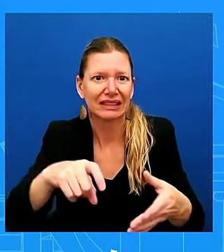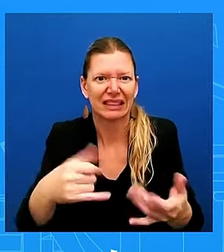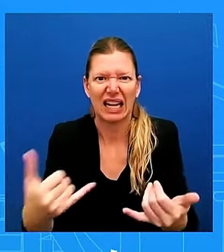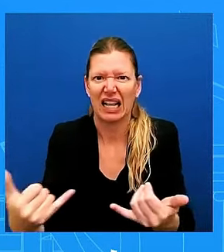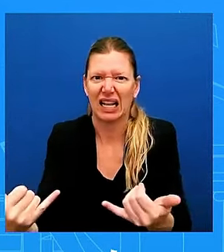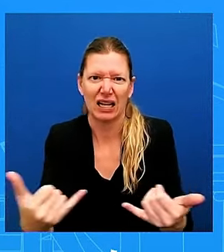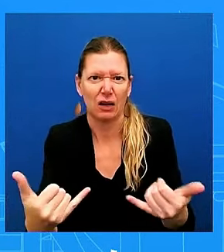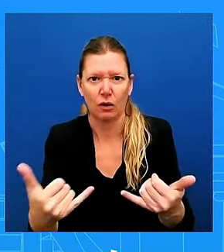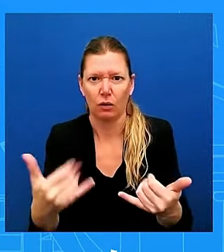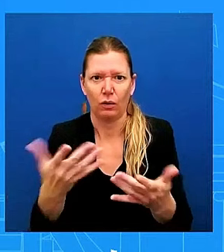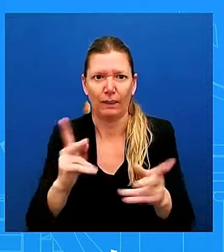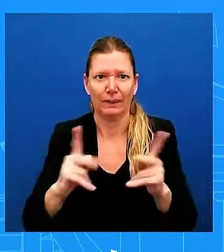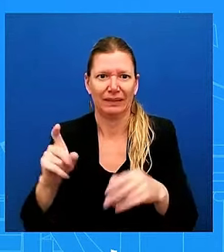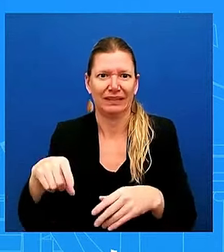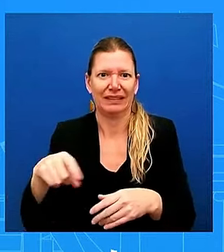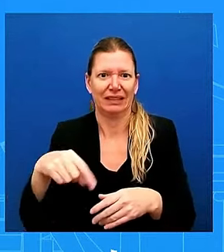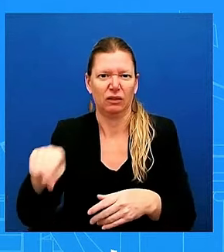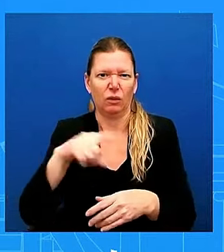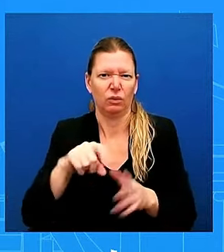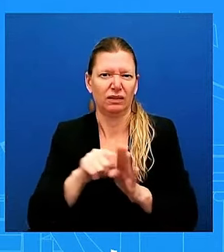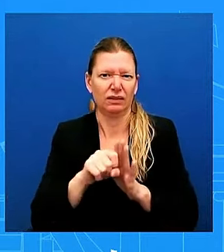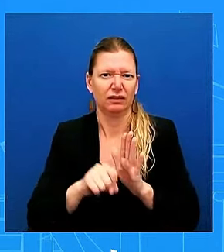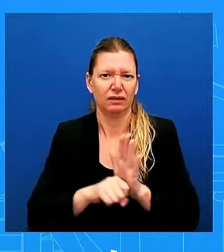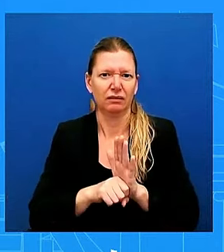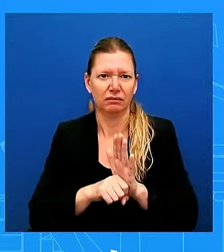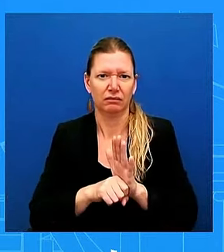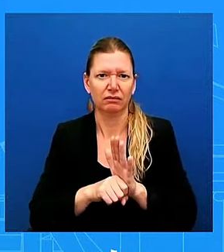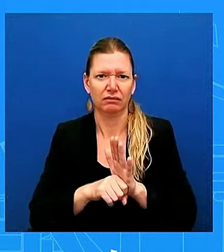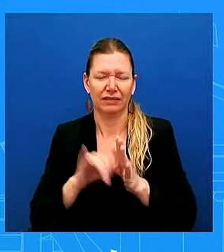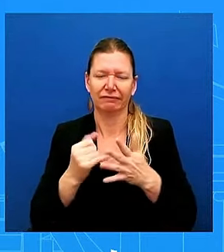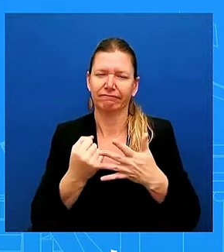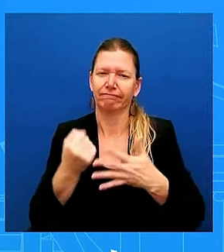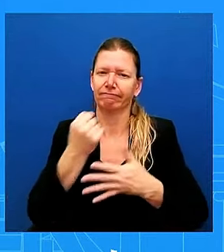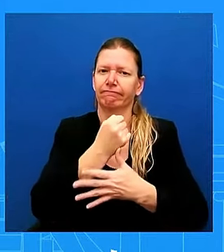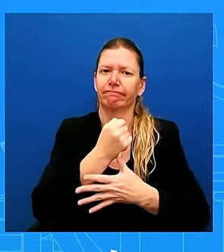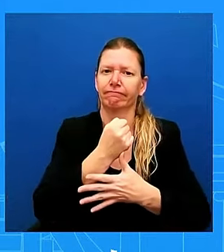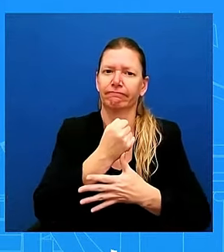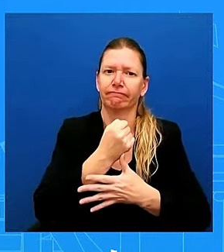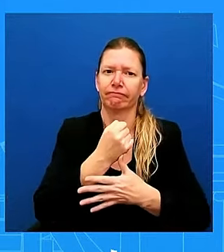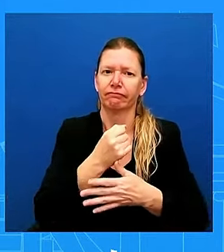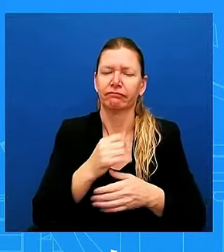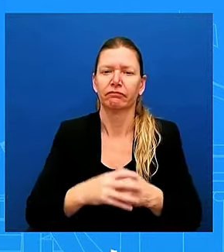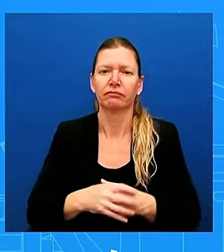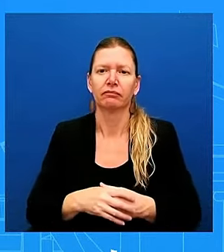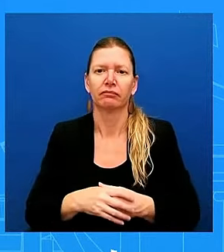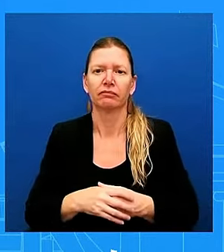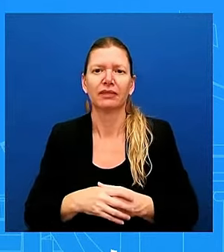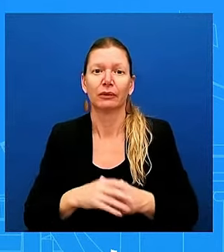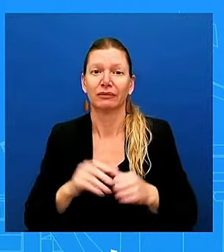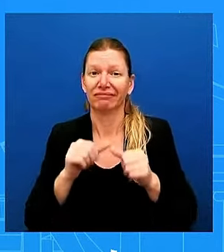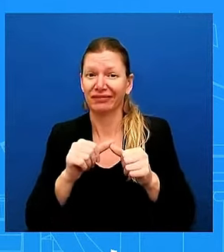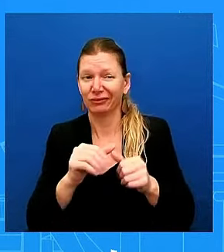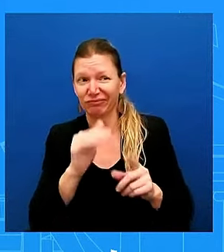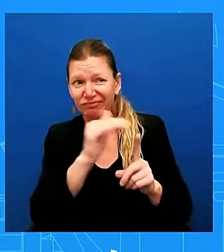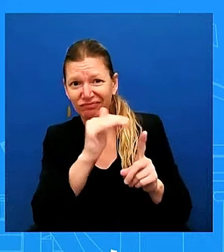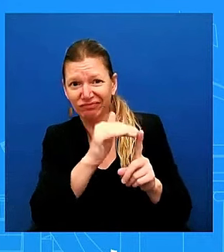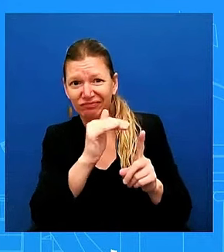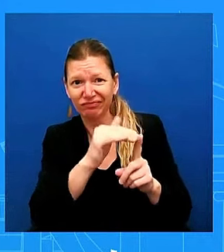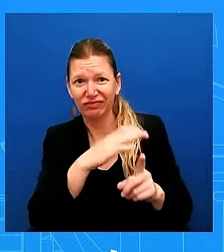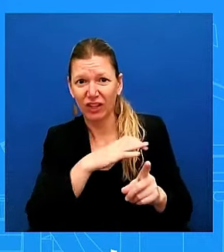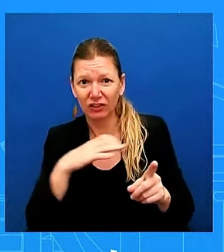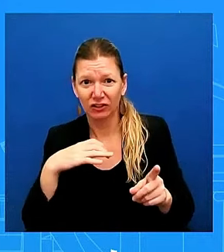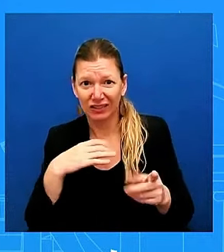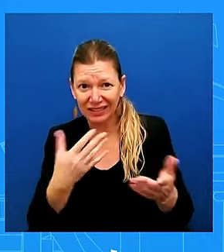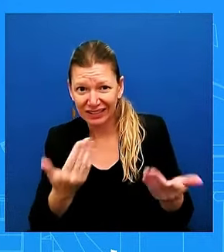probably the most key and most important and continue to call on Congress, uh, to move forward with additional funding. As you know, in the CR,